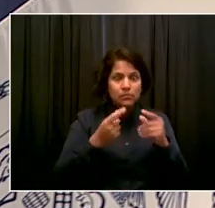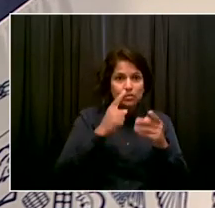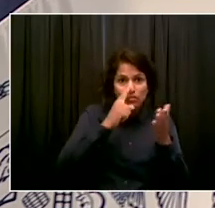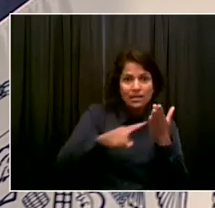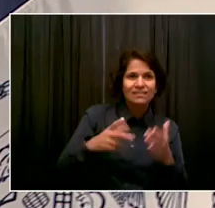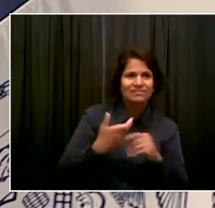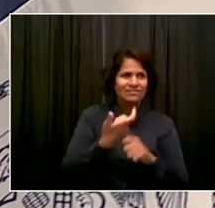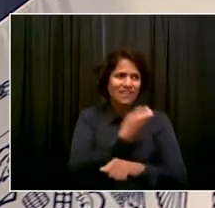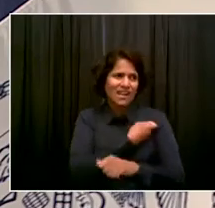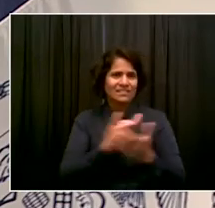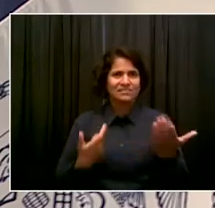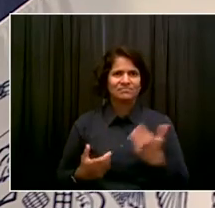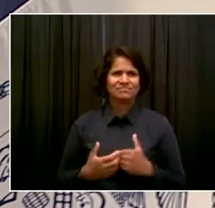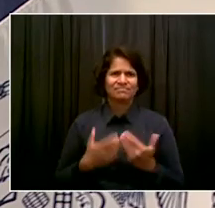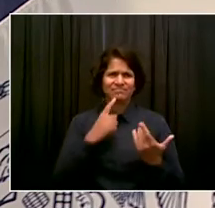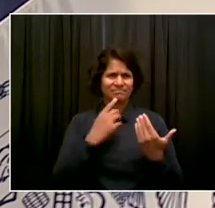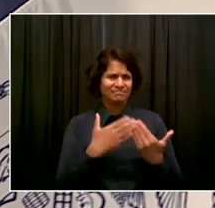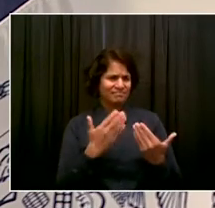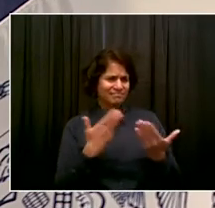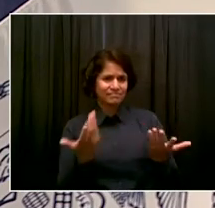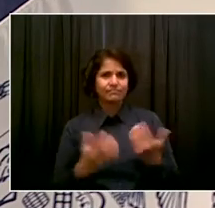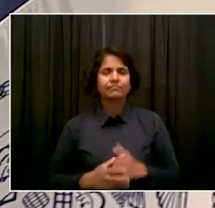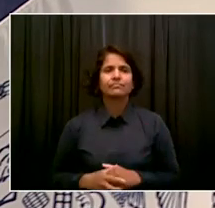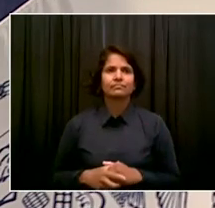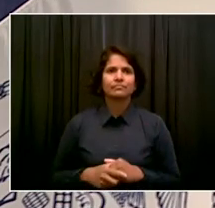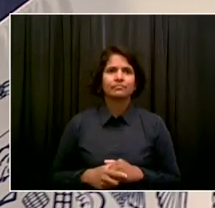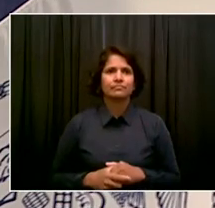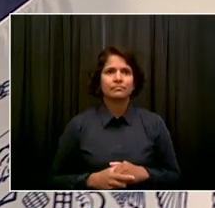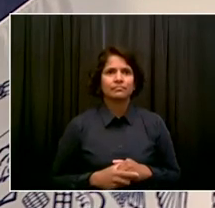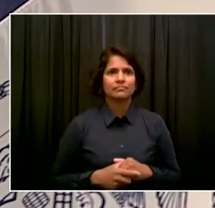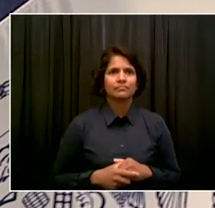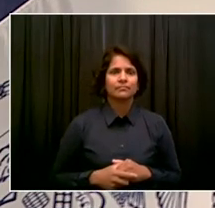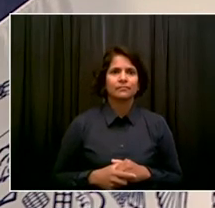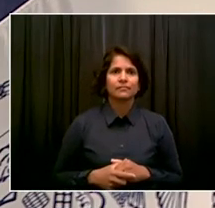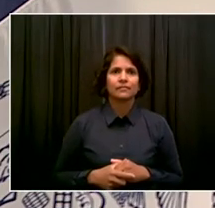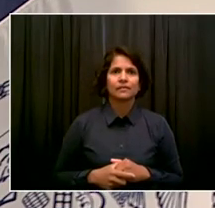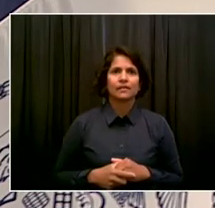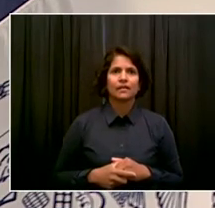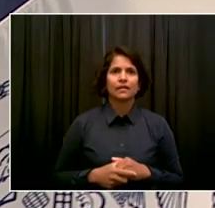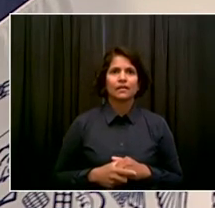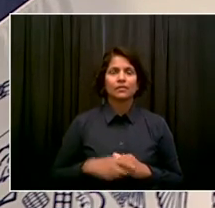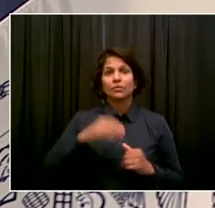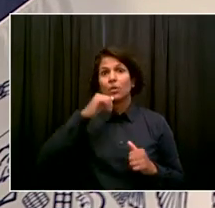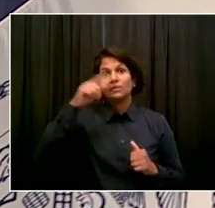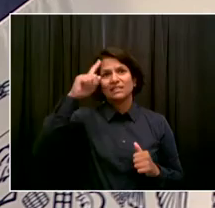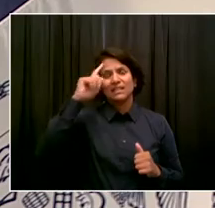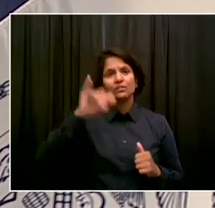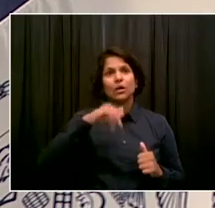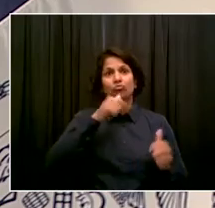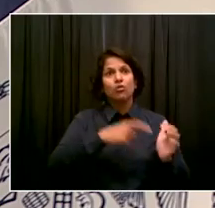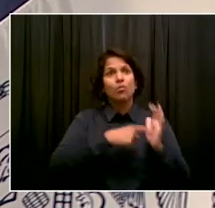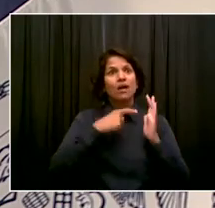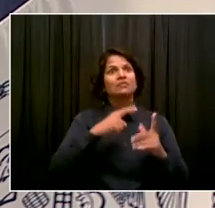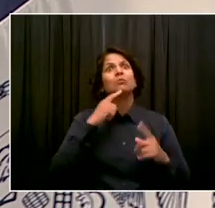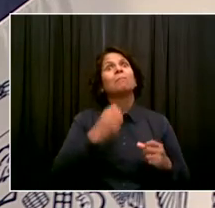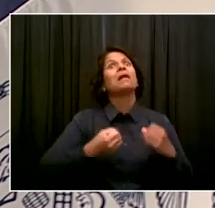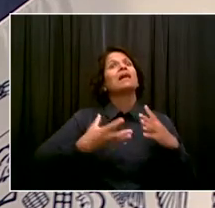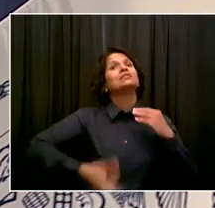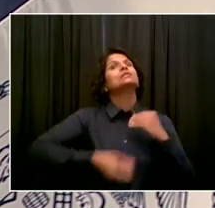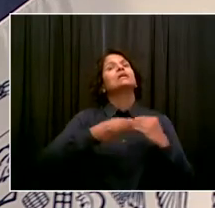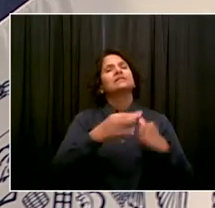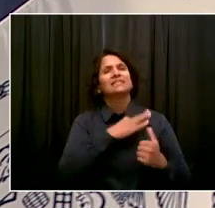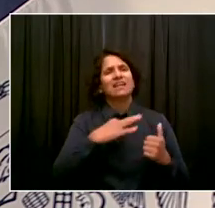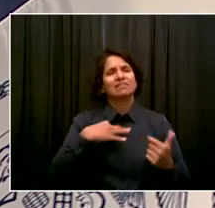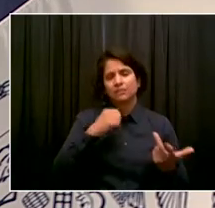vaccination, I don't think that's going to be overly cumbersome in the final analysis, but we do want to make sure it works and works